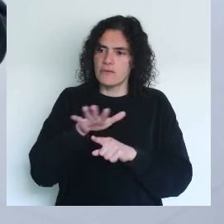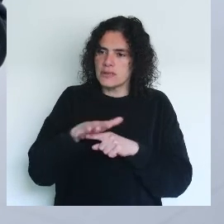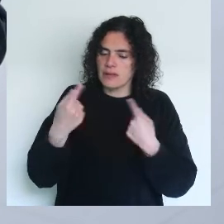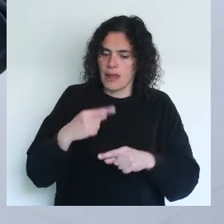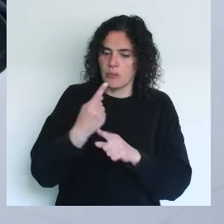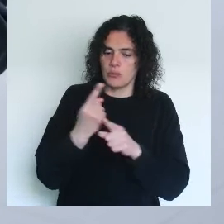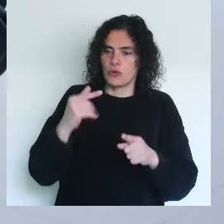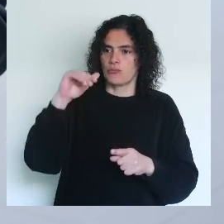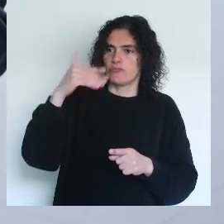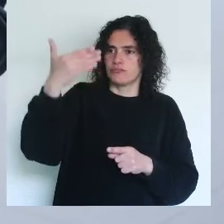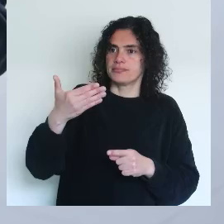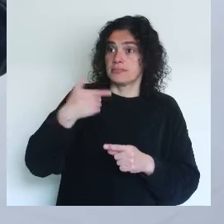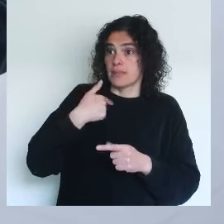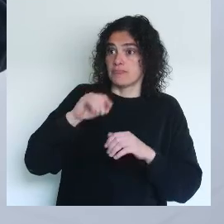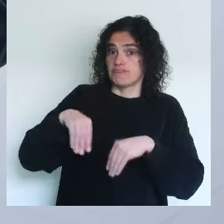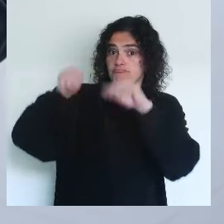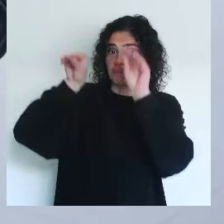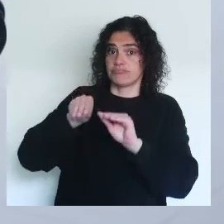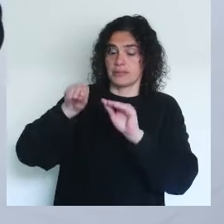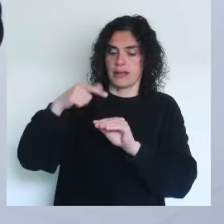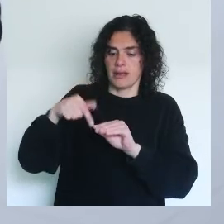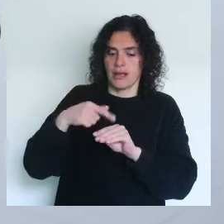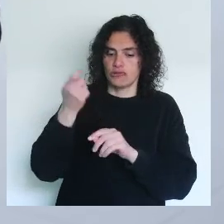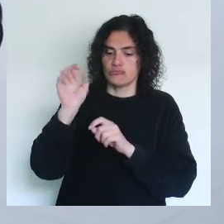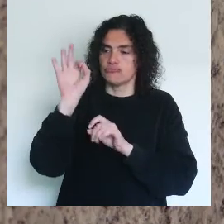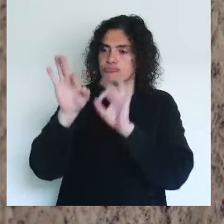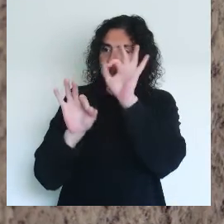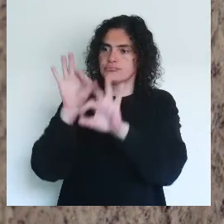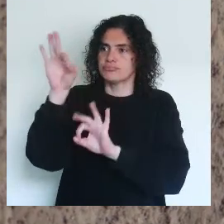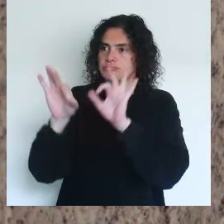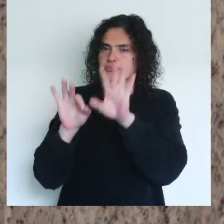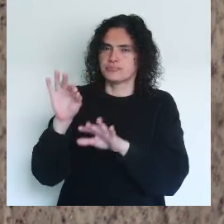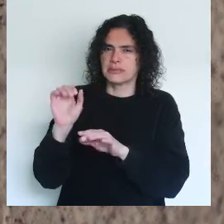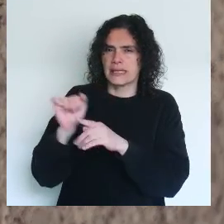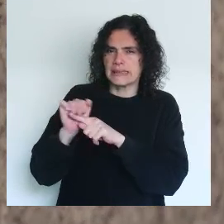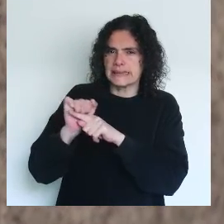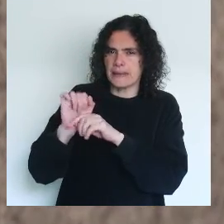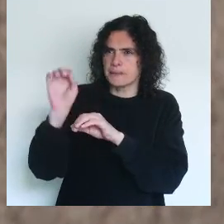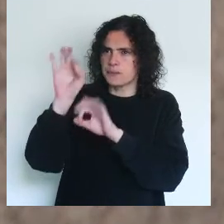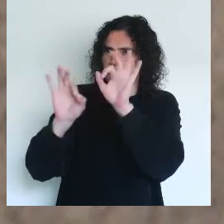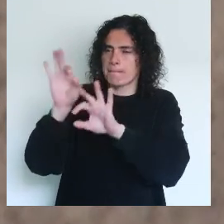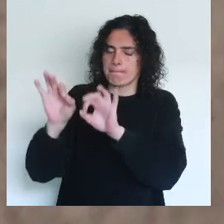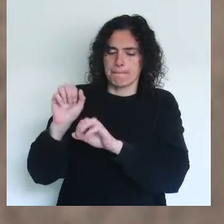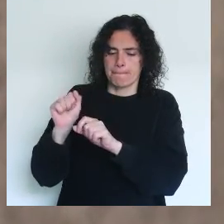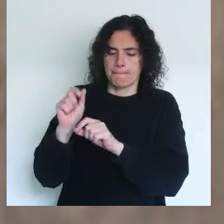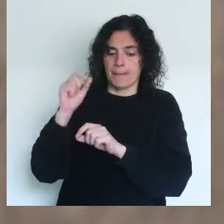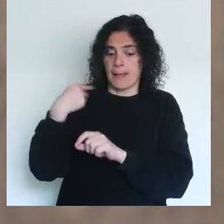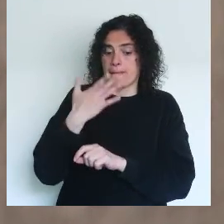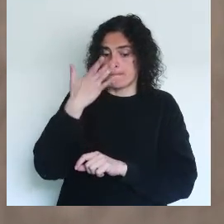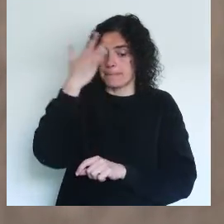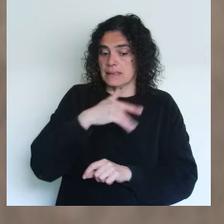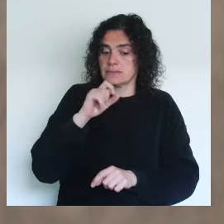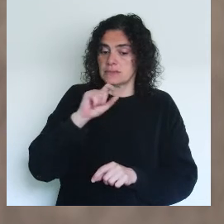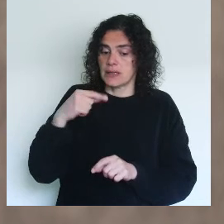almost this effect, because the mirror has been covered, drop by drop, by wax. So with a black